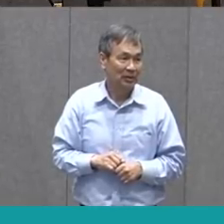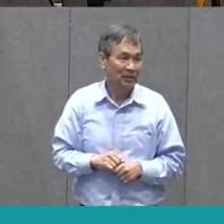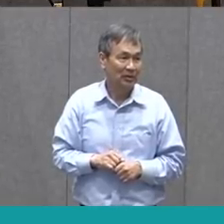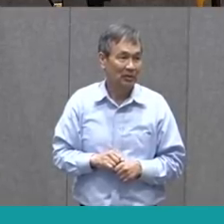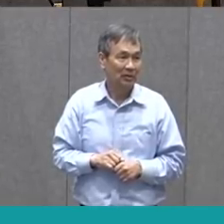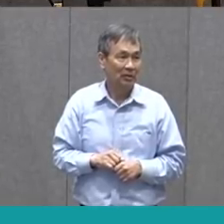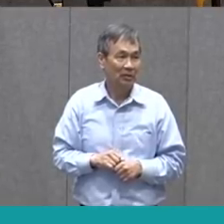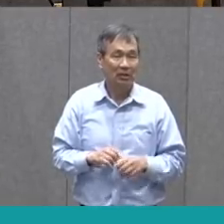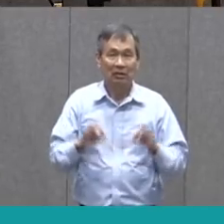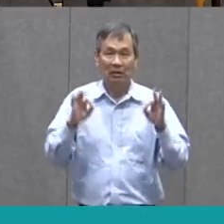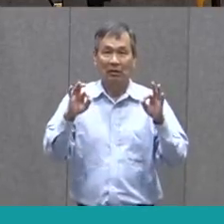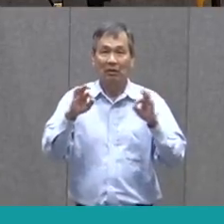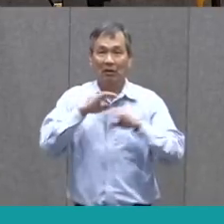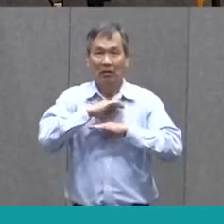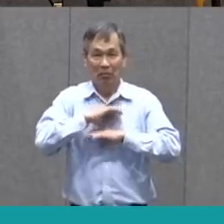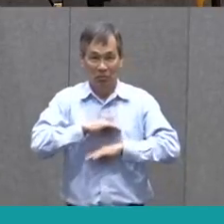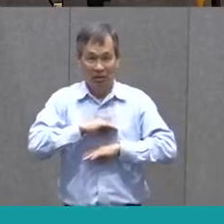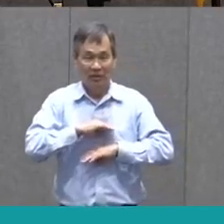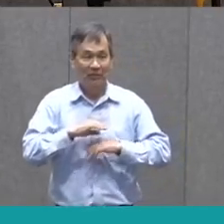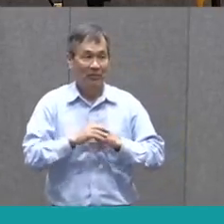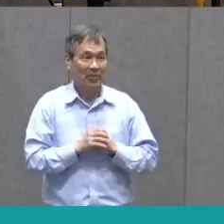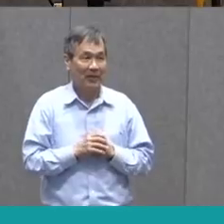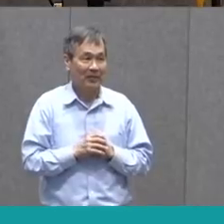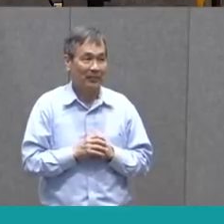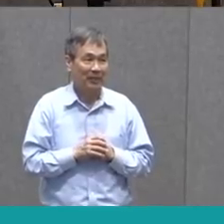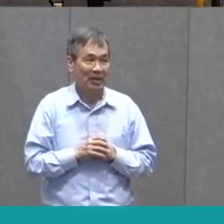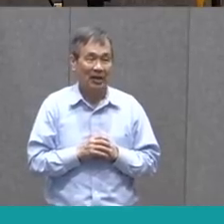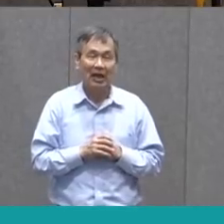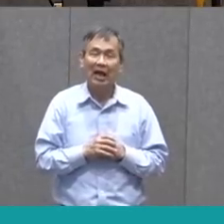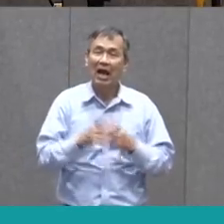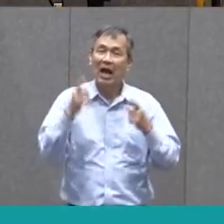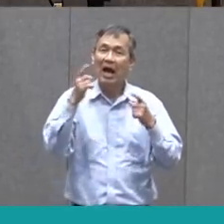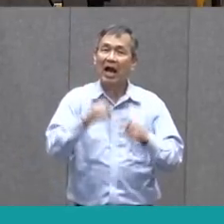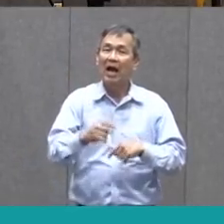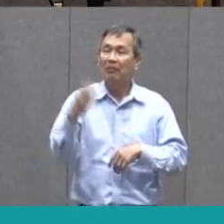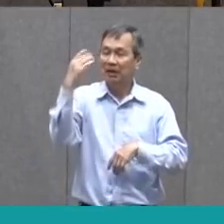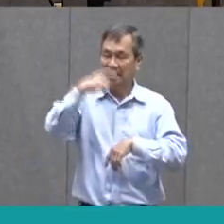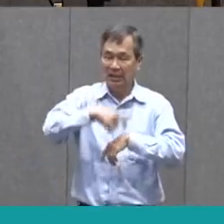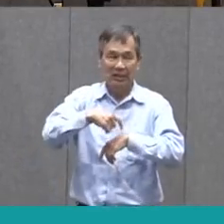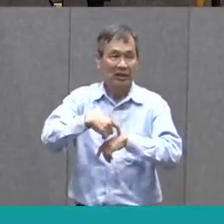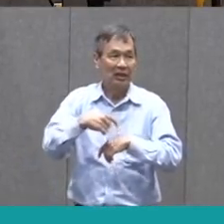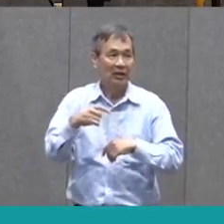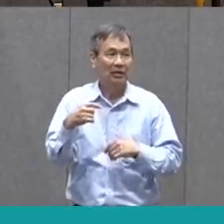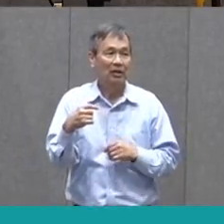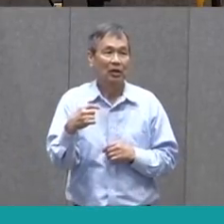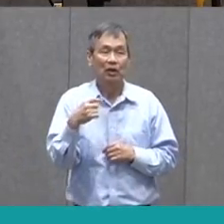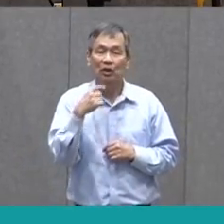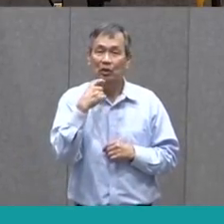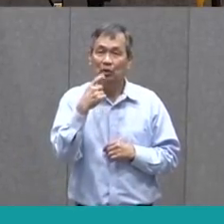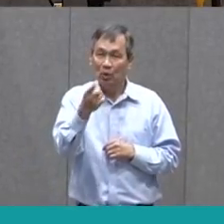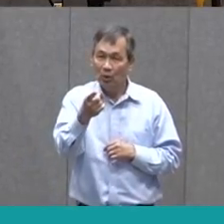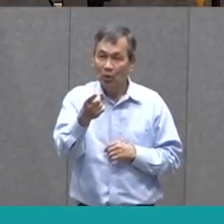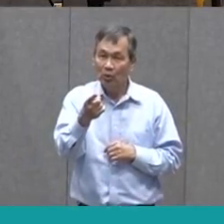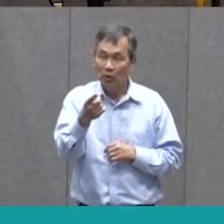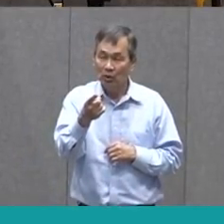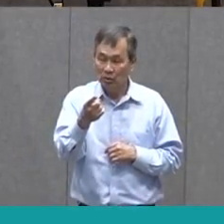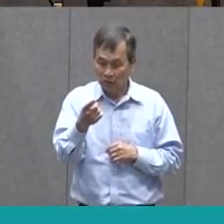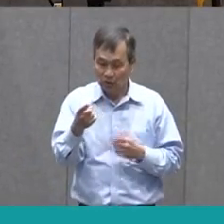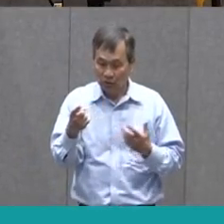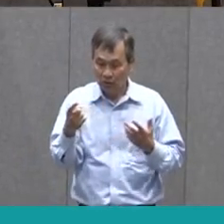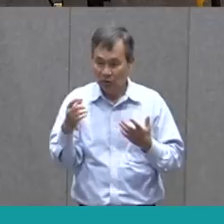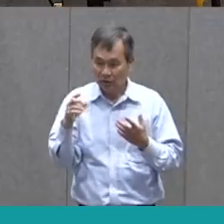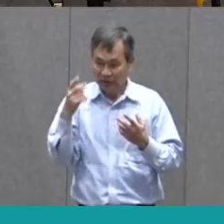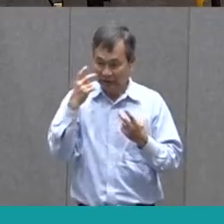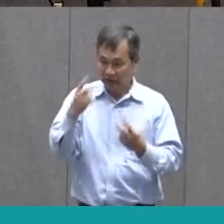Oh, it did work. Now remember, last time I told you that in order to learn new words